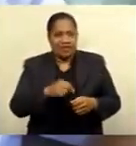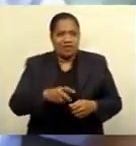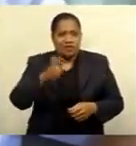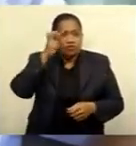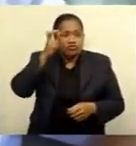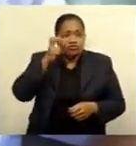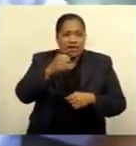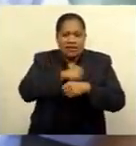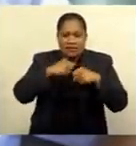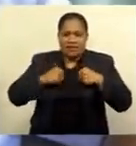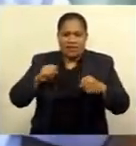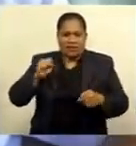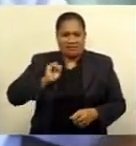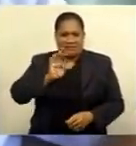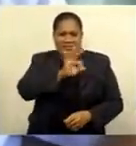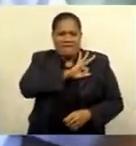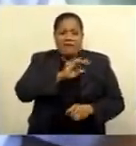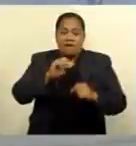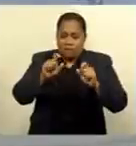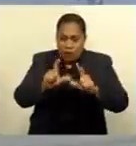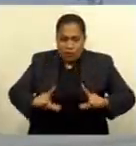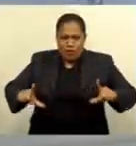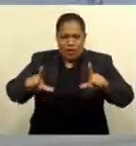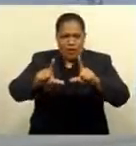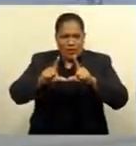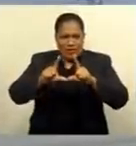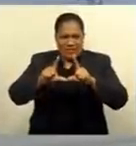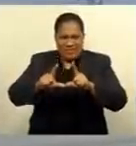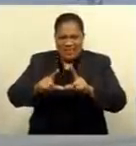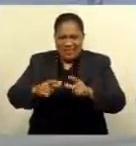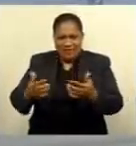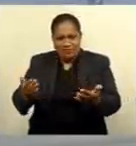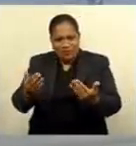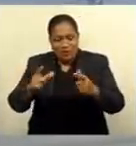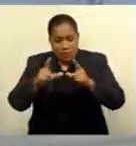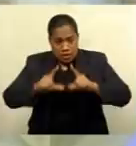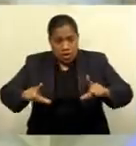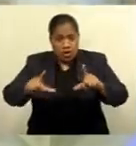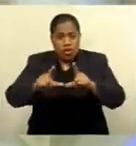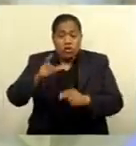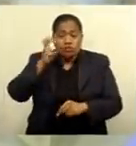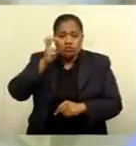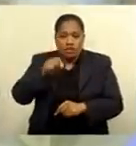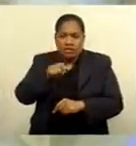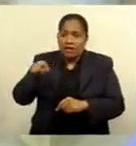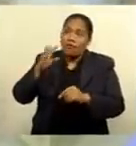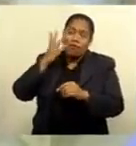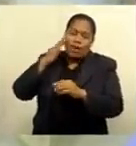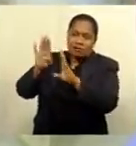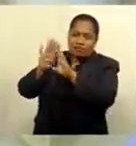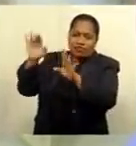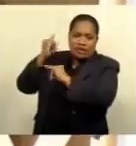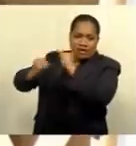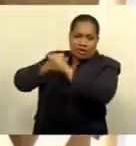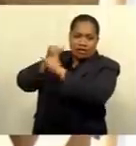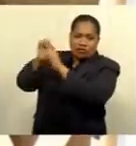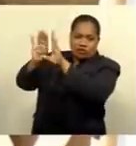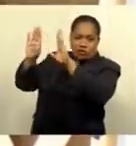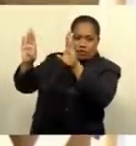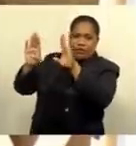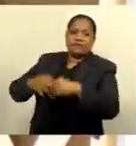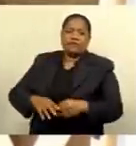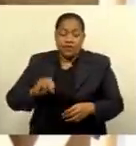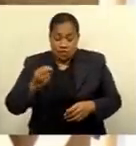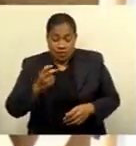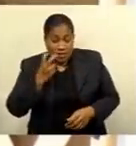our local campaigns to be ready for the international borders. The rate of the vaccination numbers have also been a morale booster for stakeholders in the